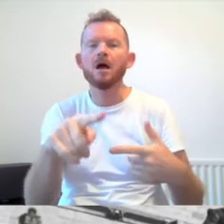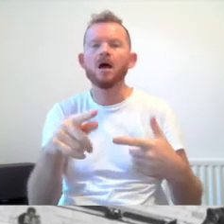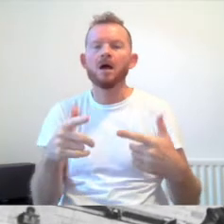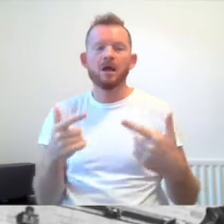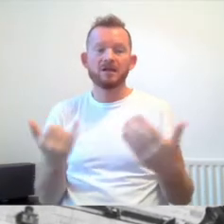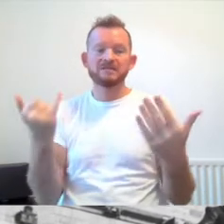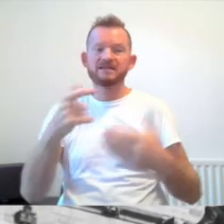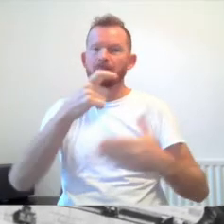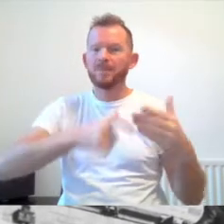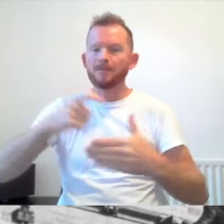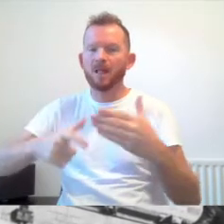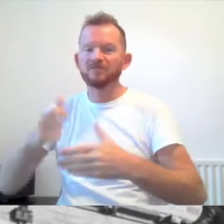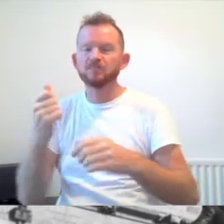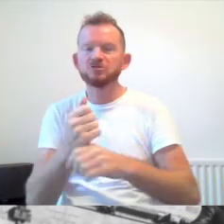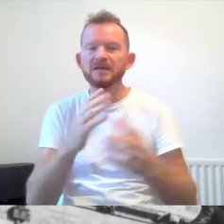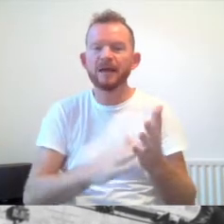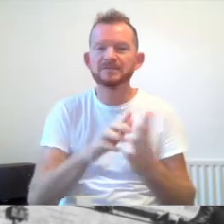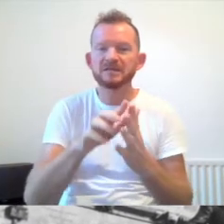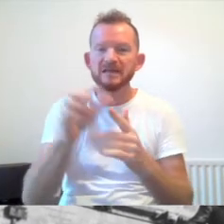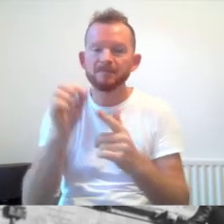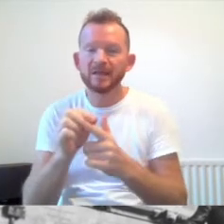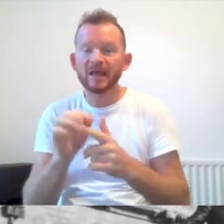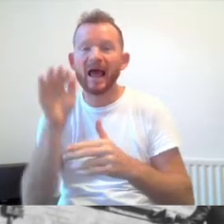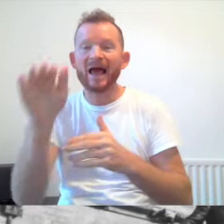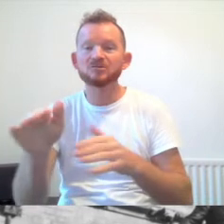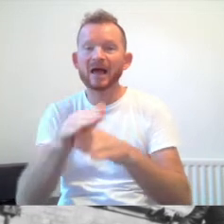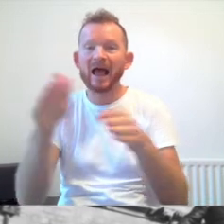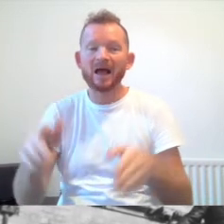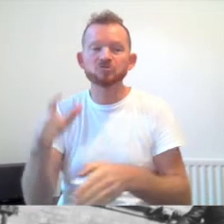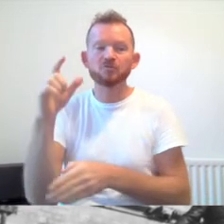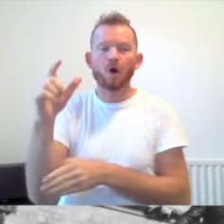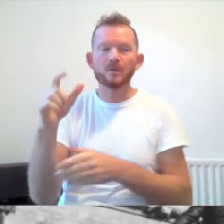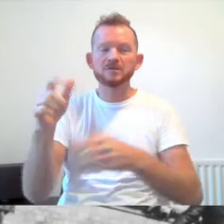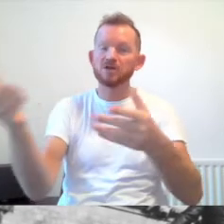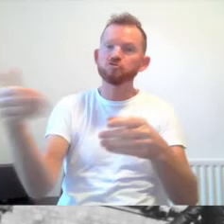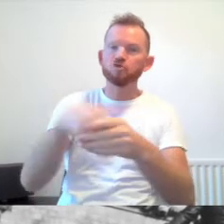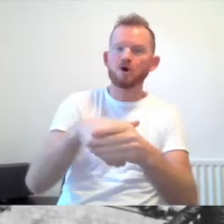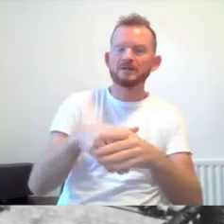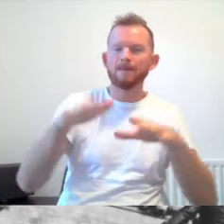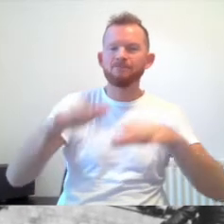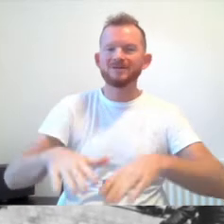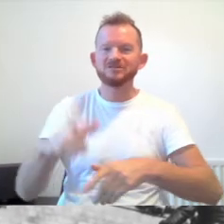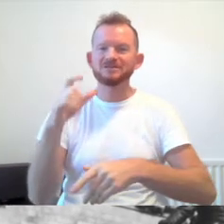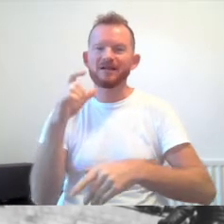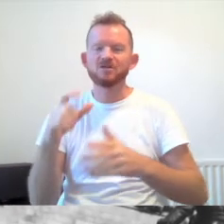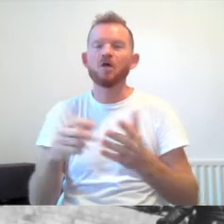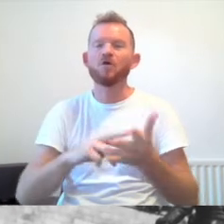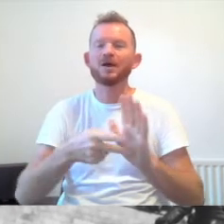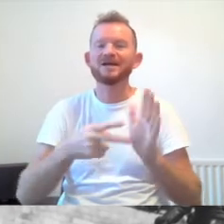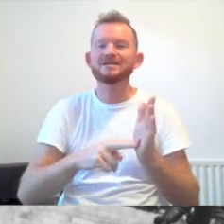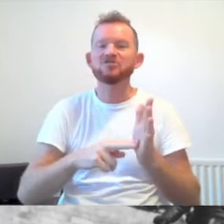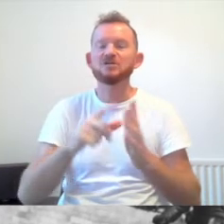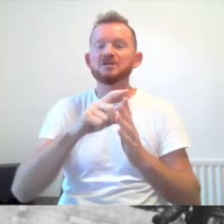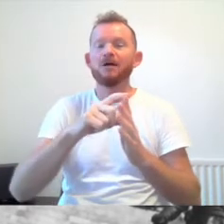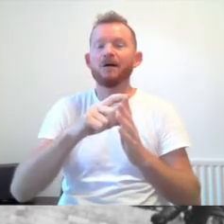people from GMCDP outside the House of Commons when they joined the British Council of Organisations of Disabled